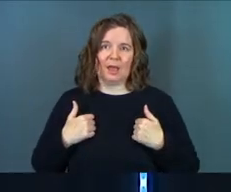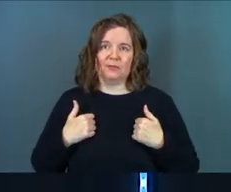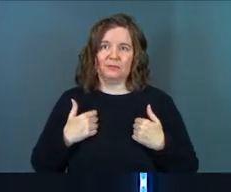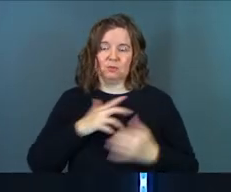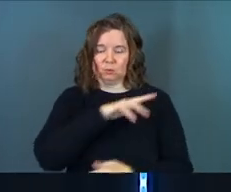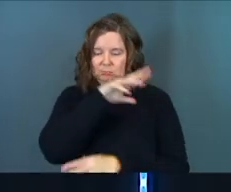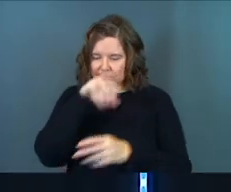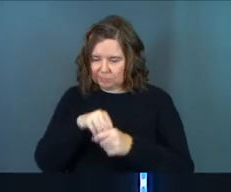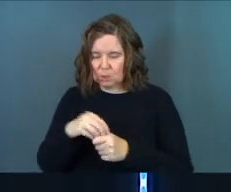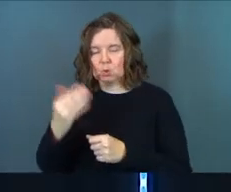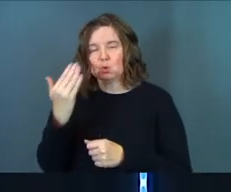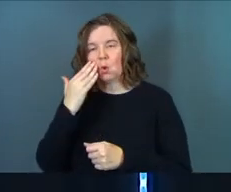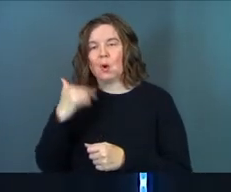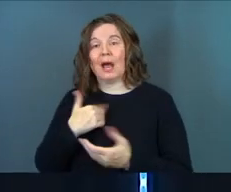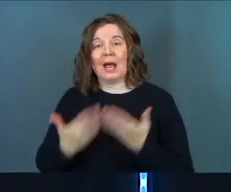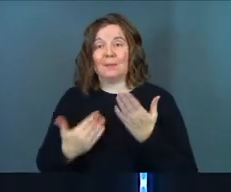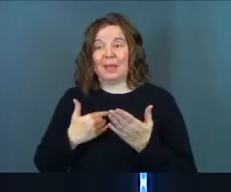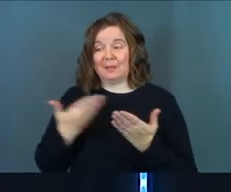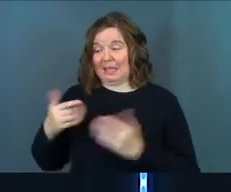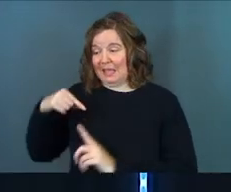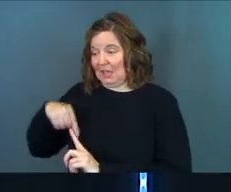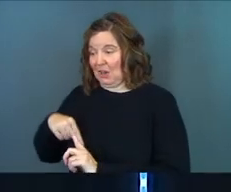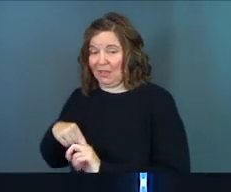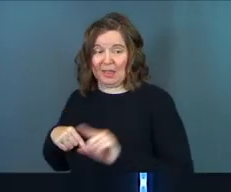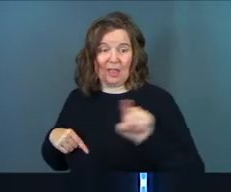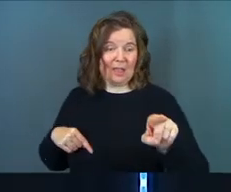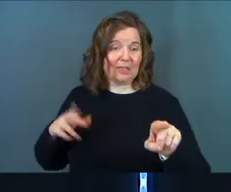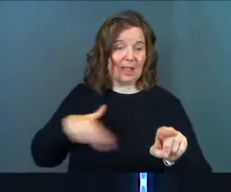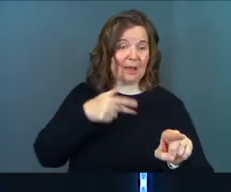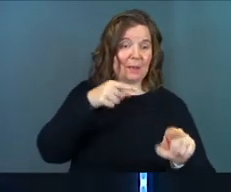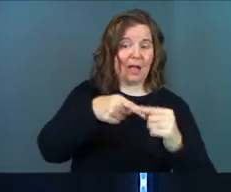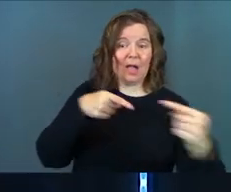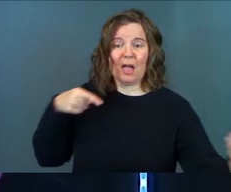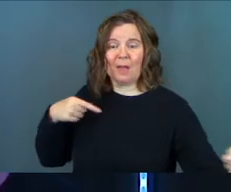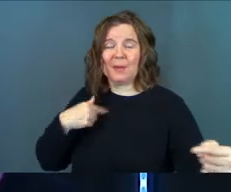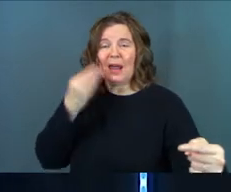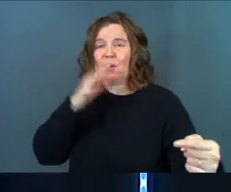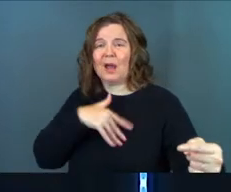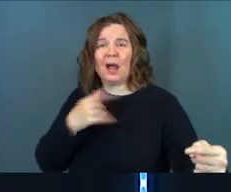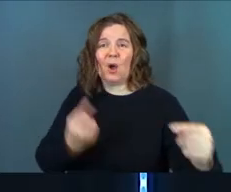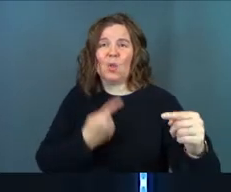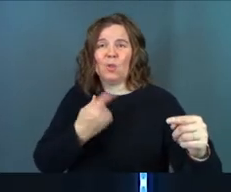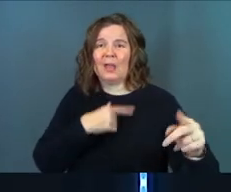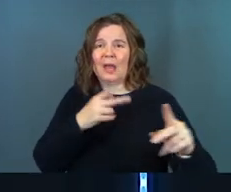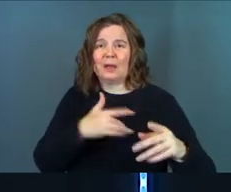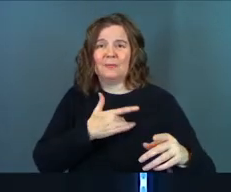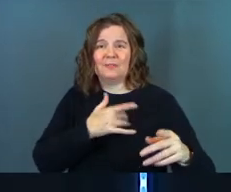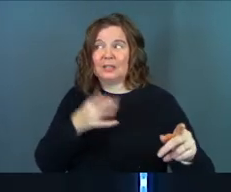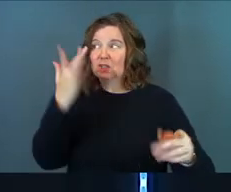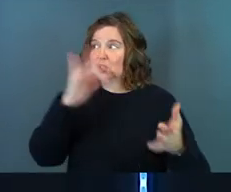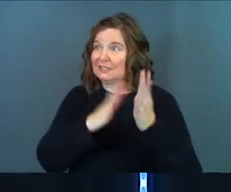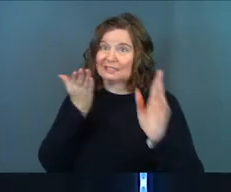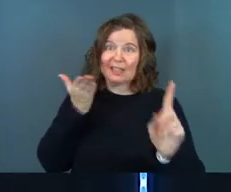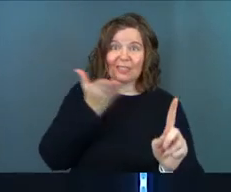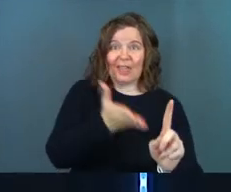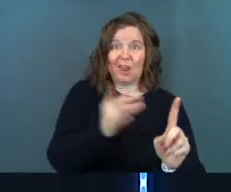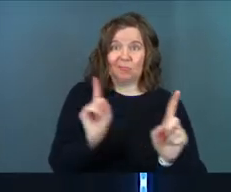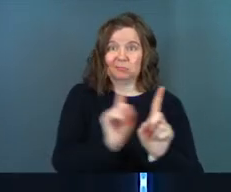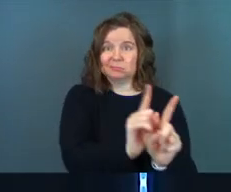prayer life to come right back in, and to know it's like, I may be over here, and they may be in this hospital room, but I don't care how lonely that place feels. Jesus is